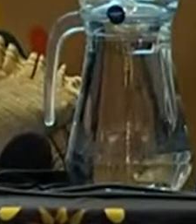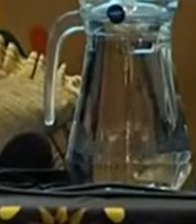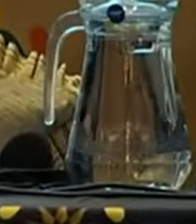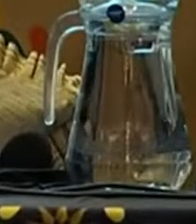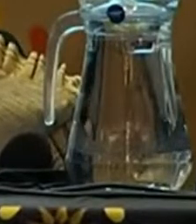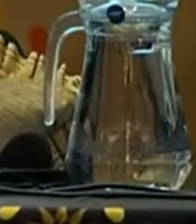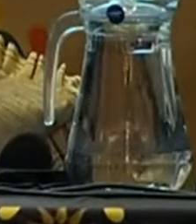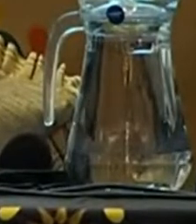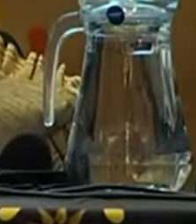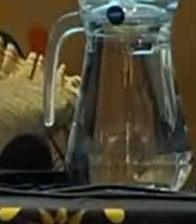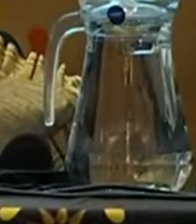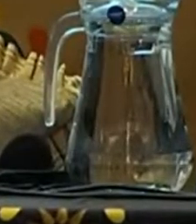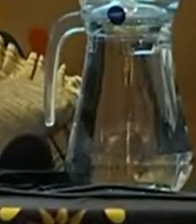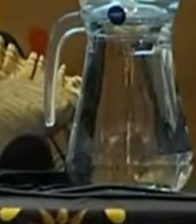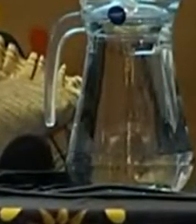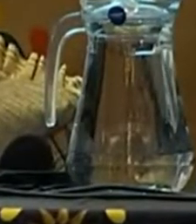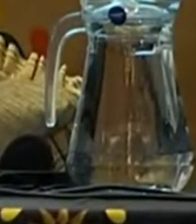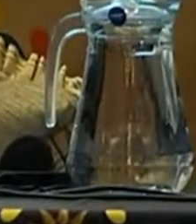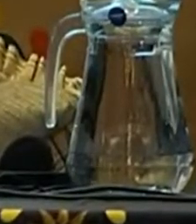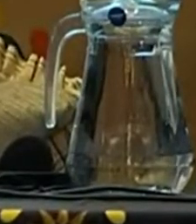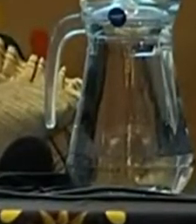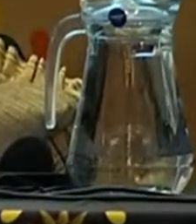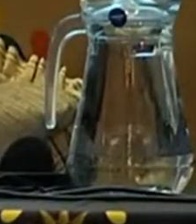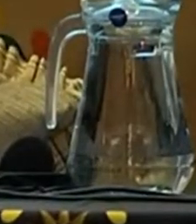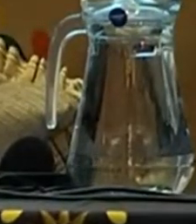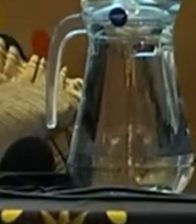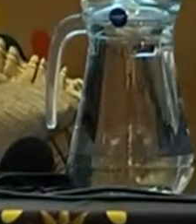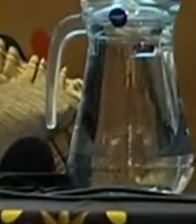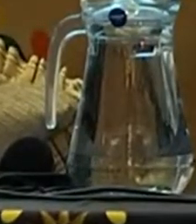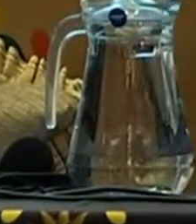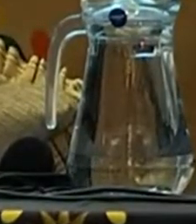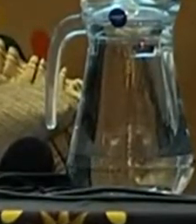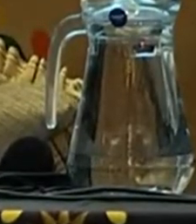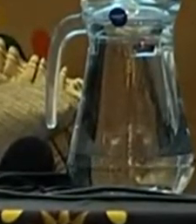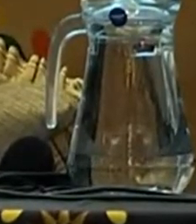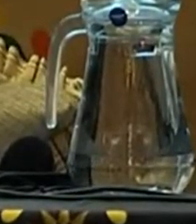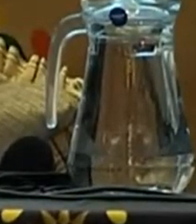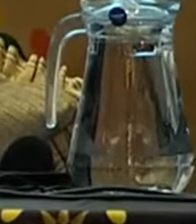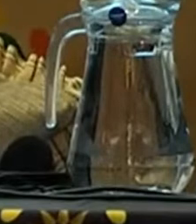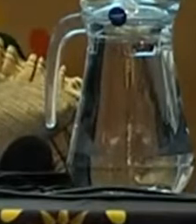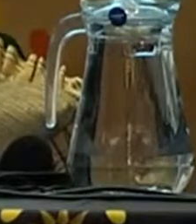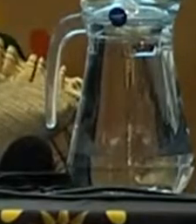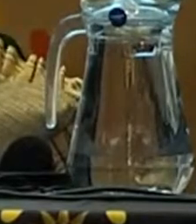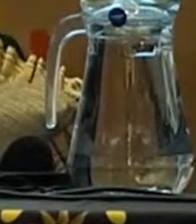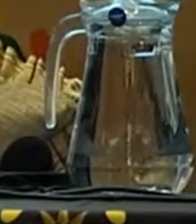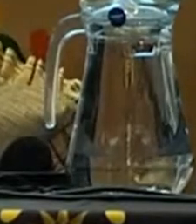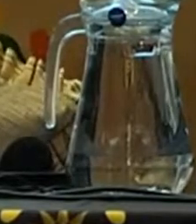Order. The Secretary will read the order of the day.